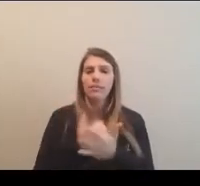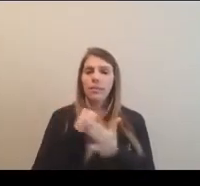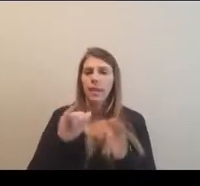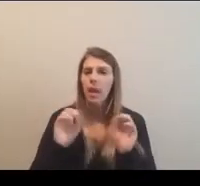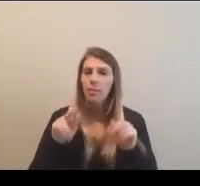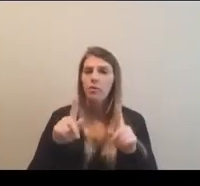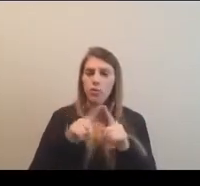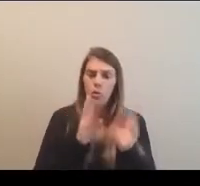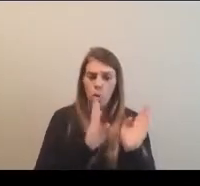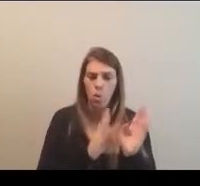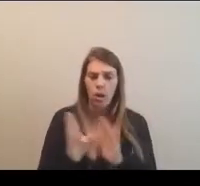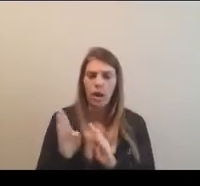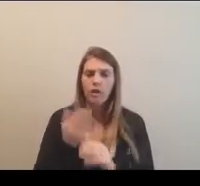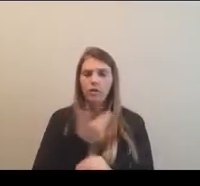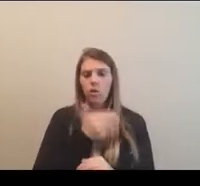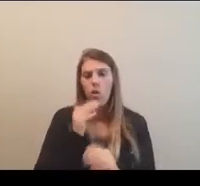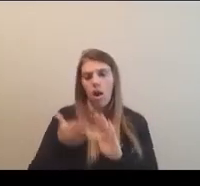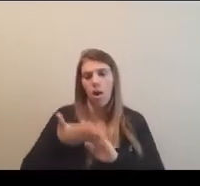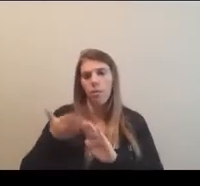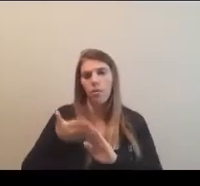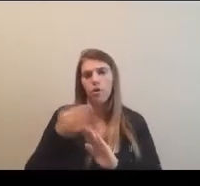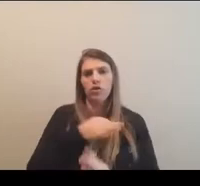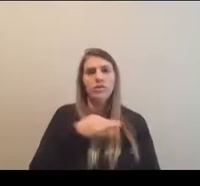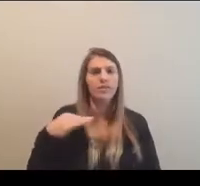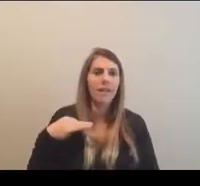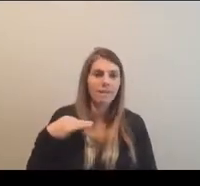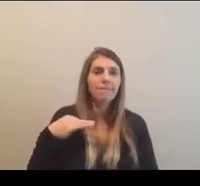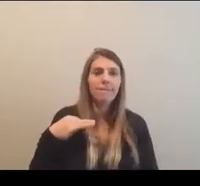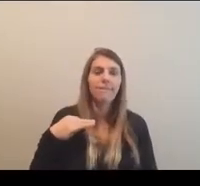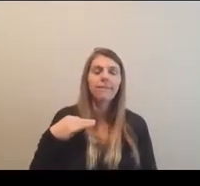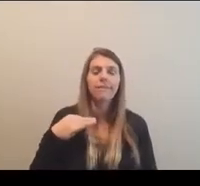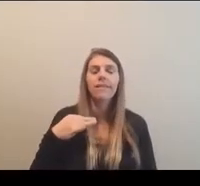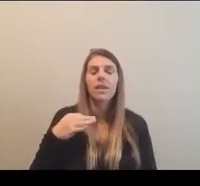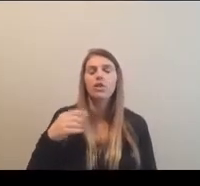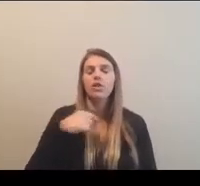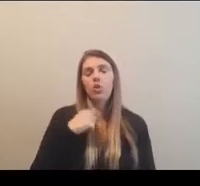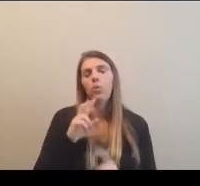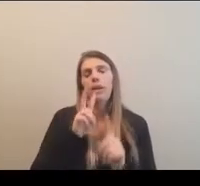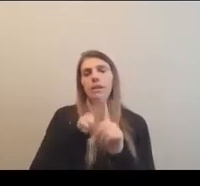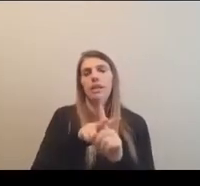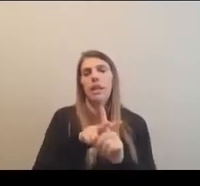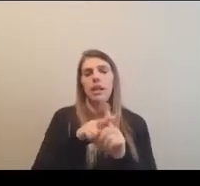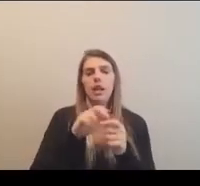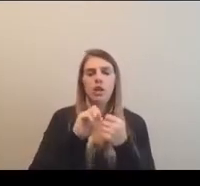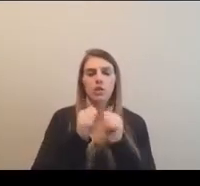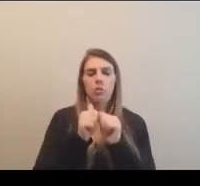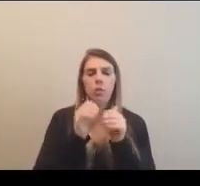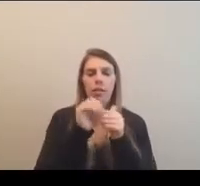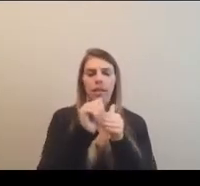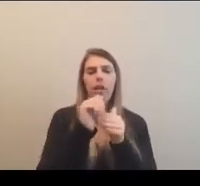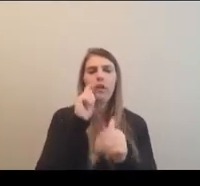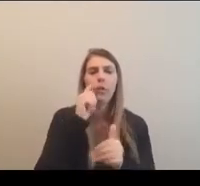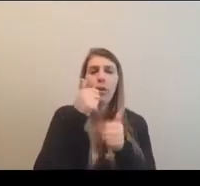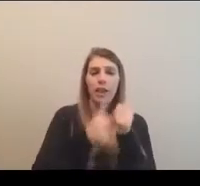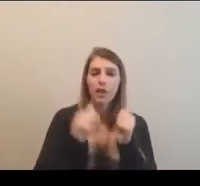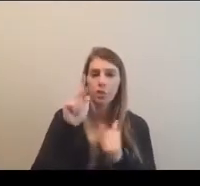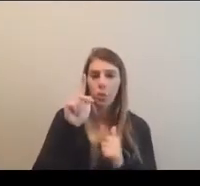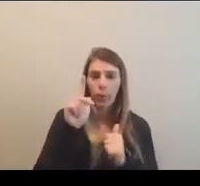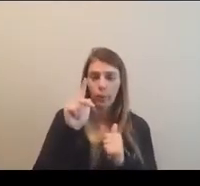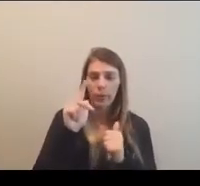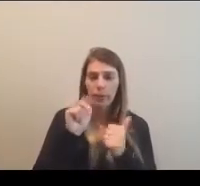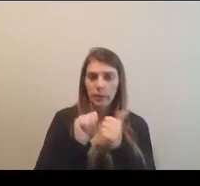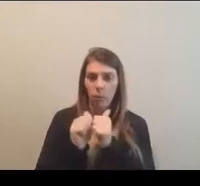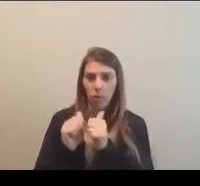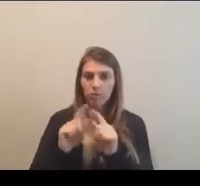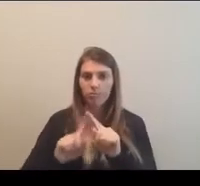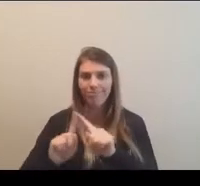reorganize our, uh, operation staff just a bit. And so we've designated a sport leader for each of the 23 sports, um, as